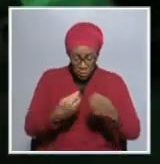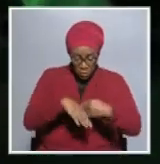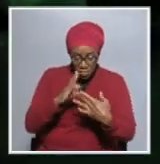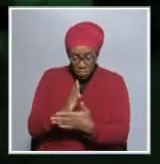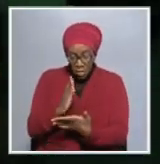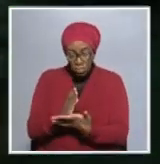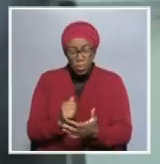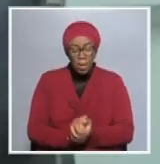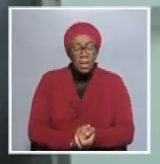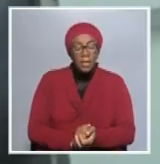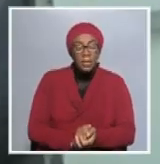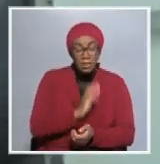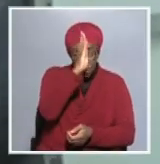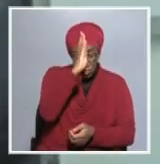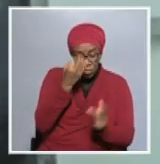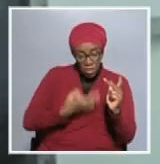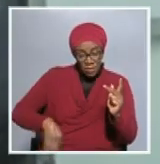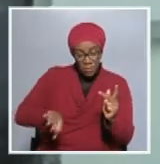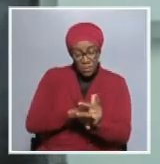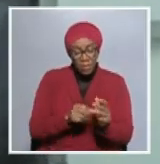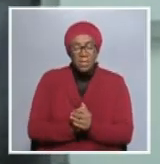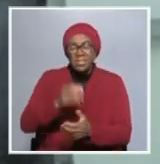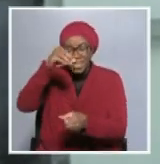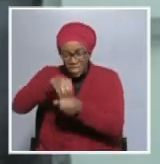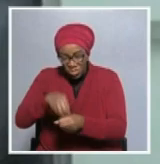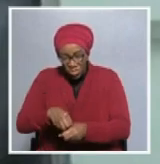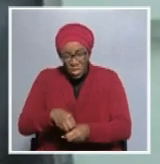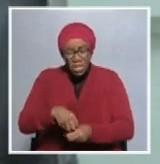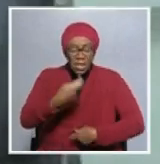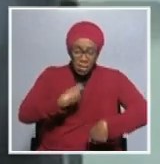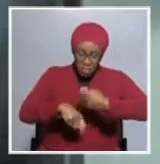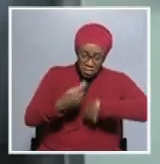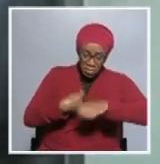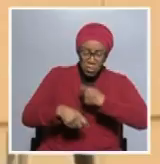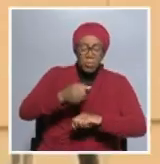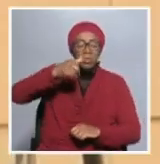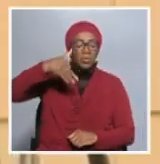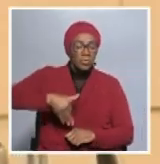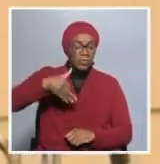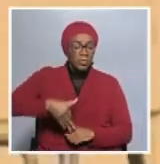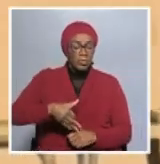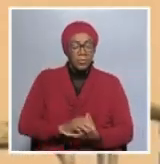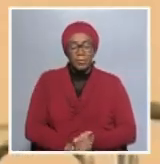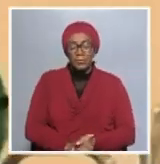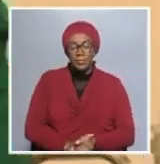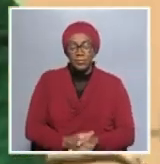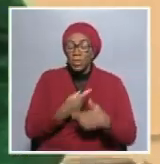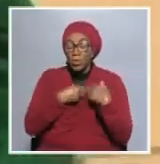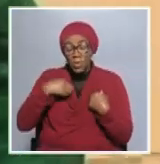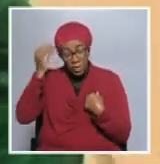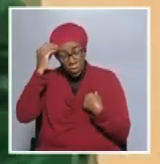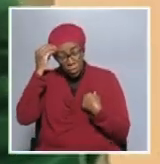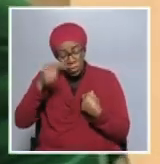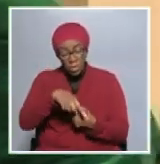into the mainstream of the country's economy. And that's the reason, as Meat Co., we were concerned because we realized that one segment of the